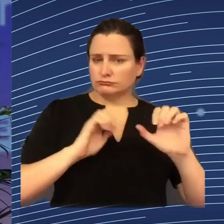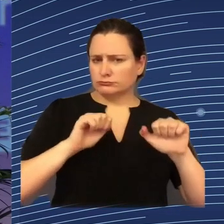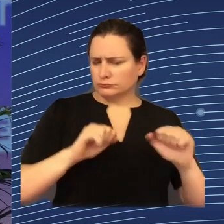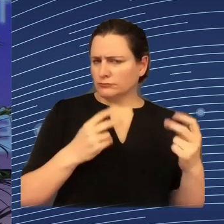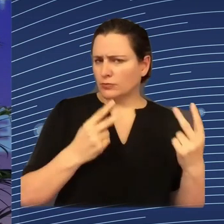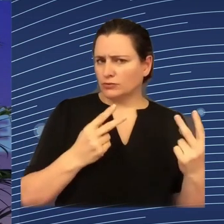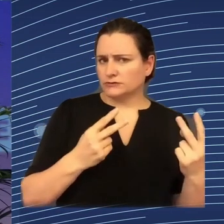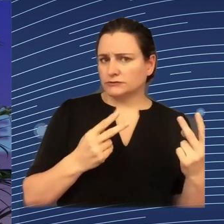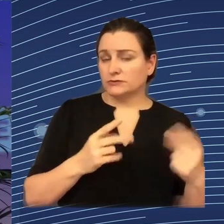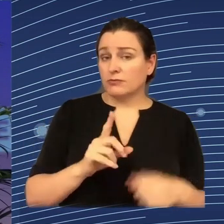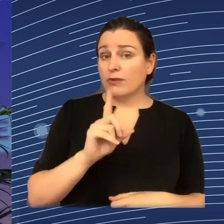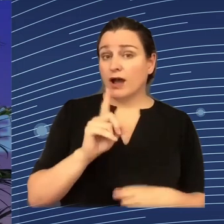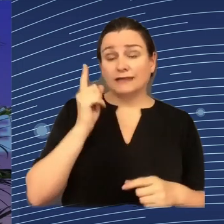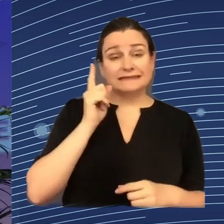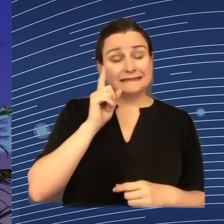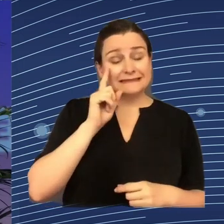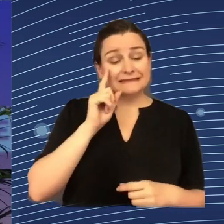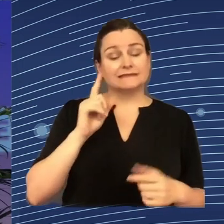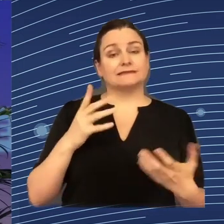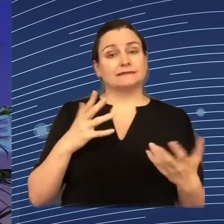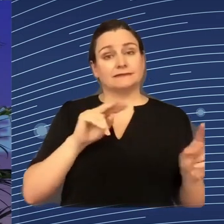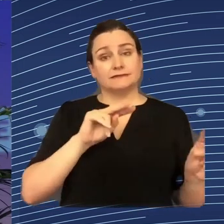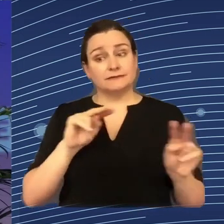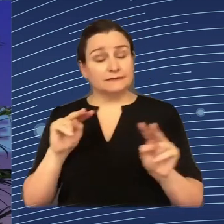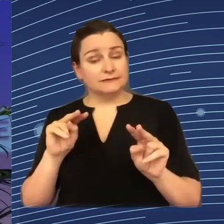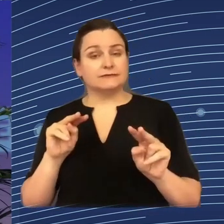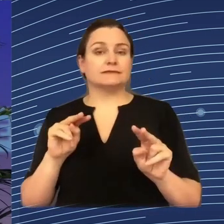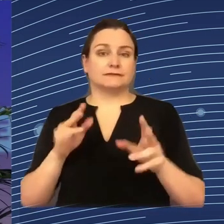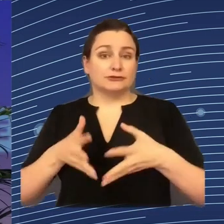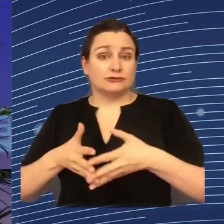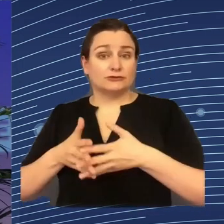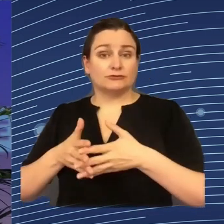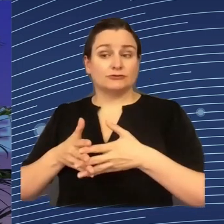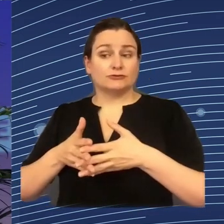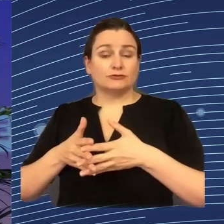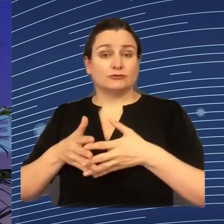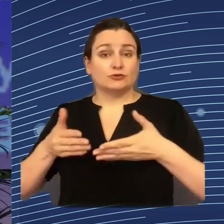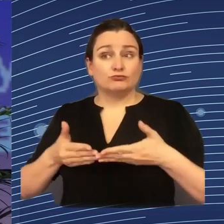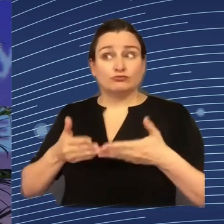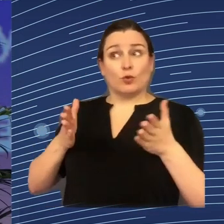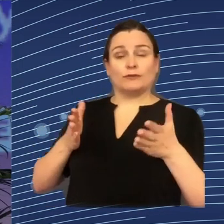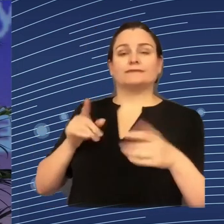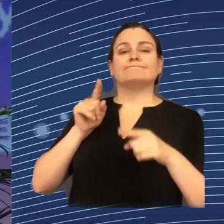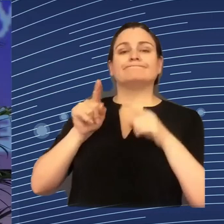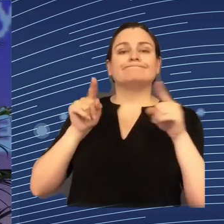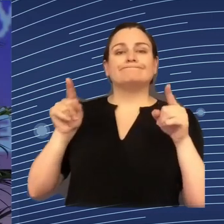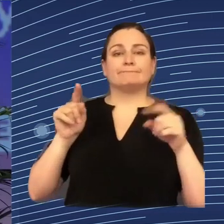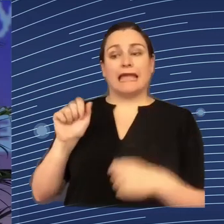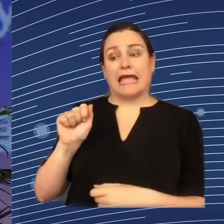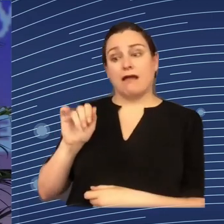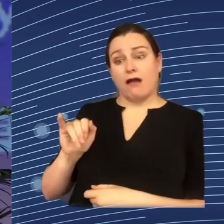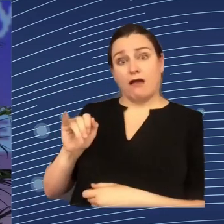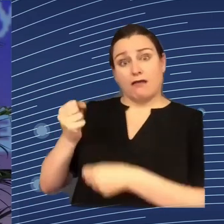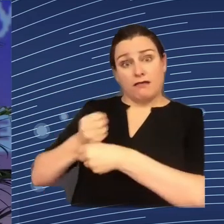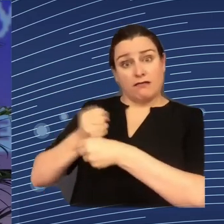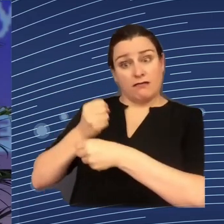priority for all of us is to create the necessary conditions for investments by the companies in AI, avoiding